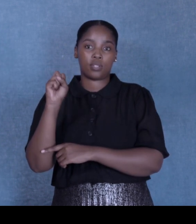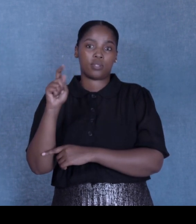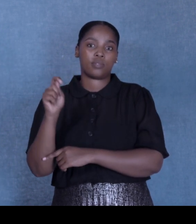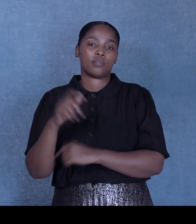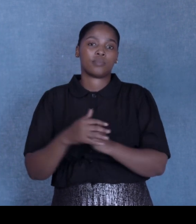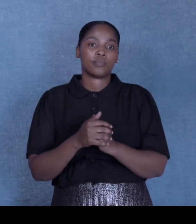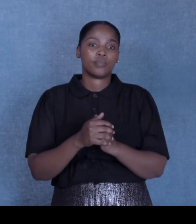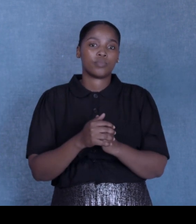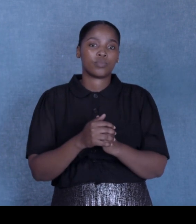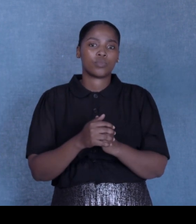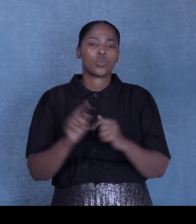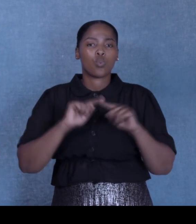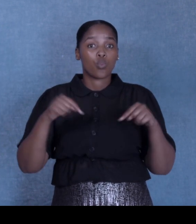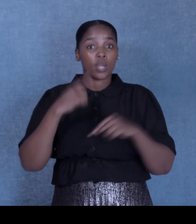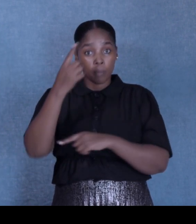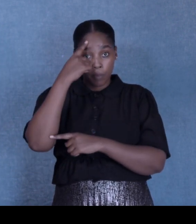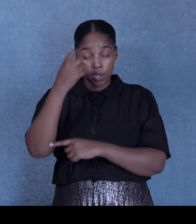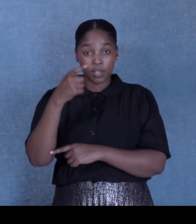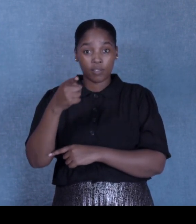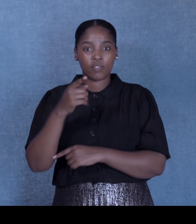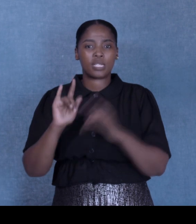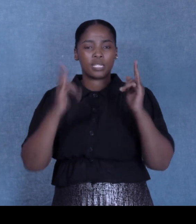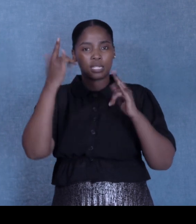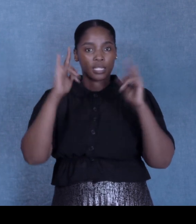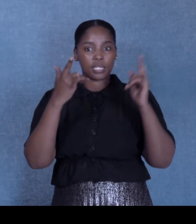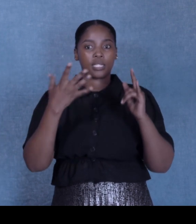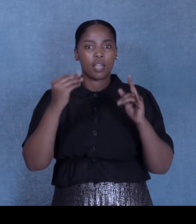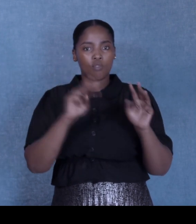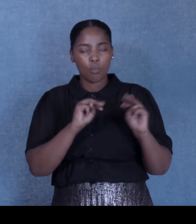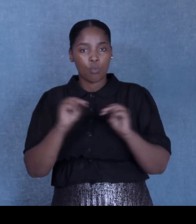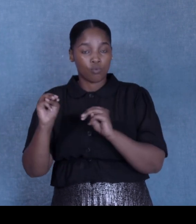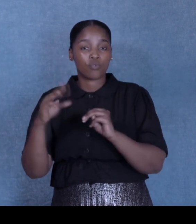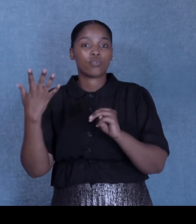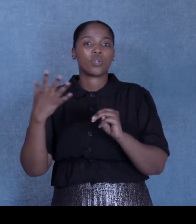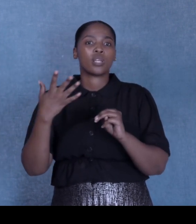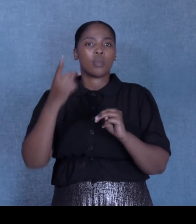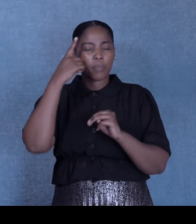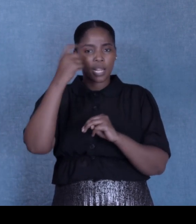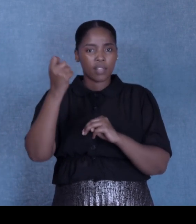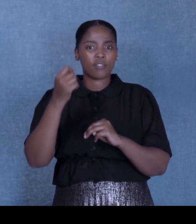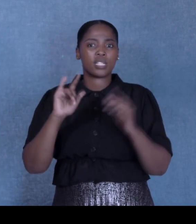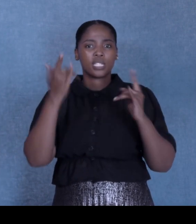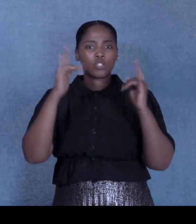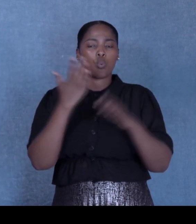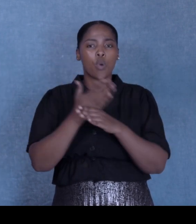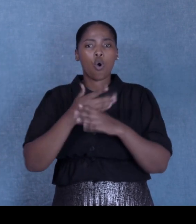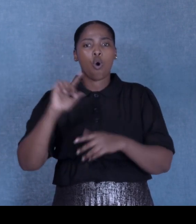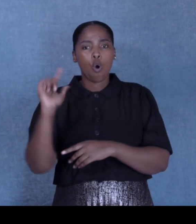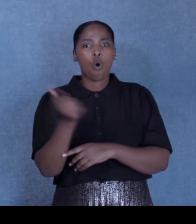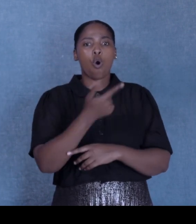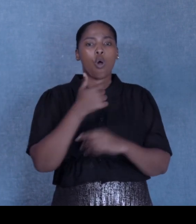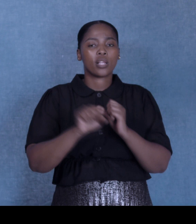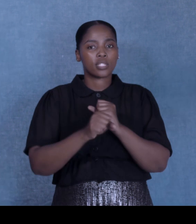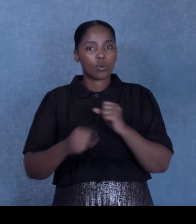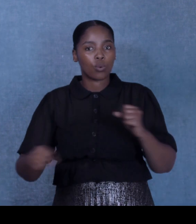We are growing. We believe that the city is on the move. We believe that the city is is working with all the stakeholders.